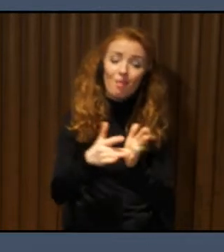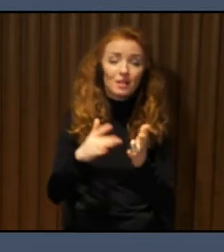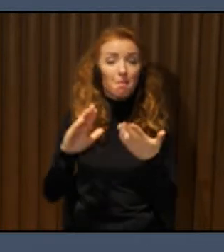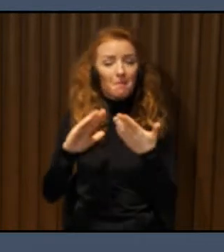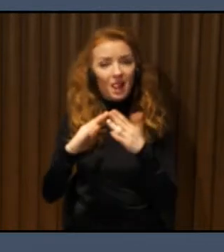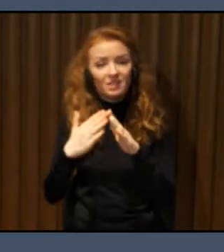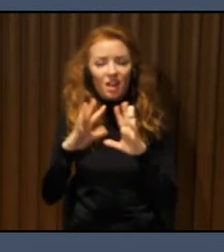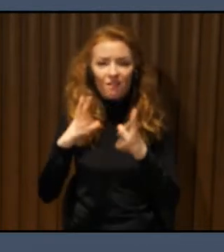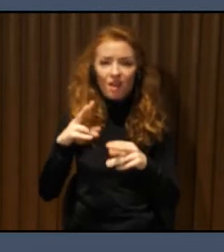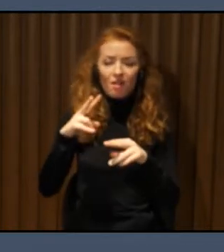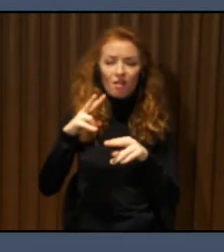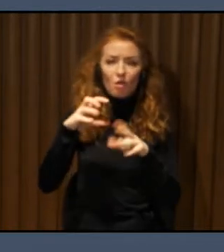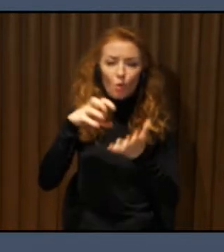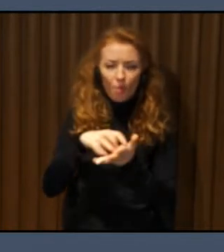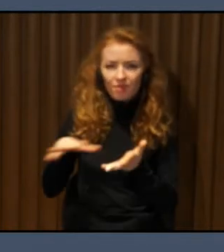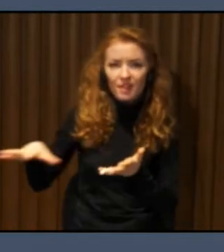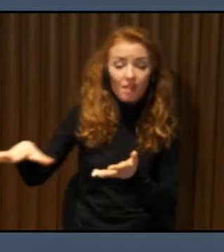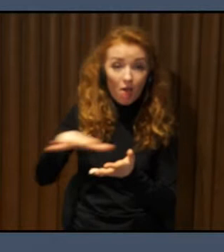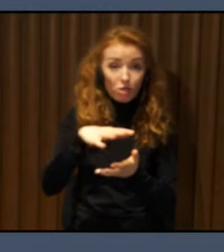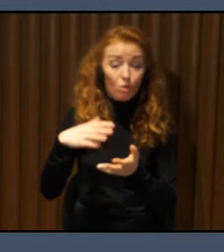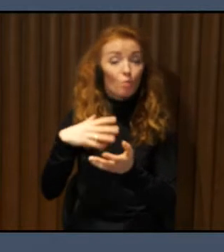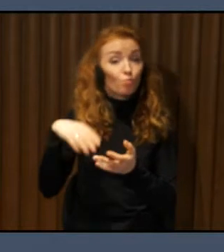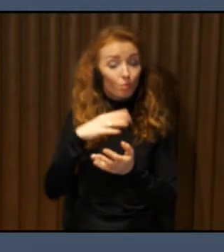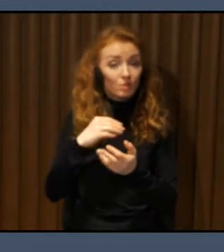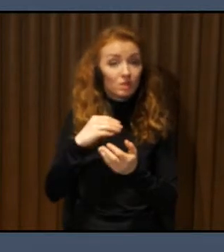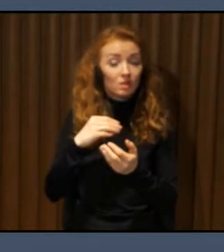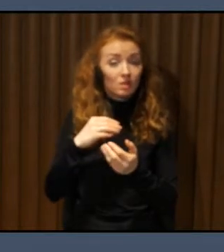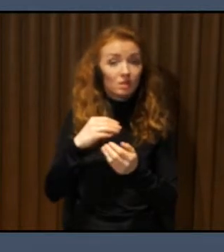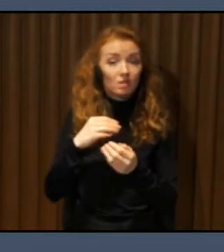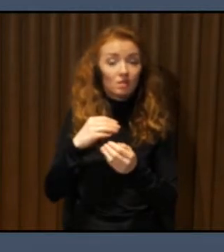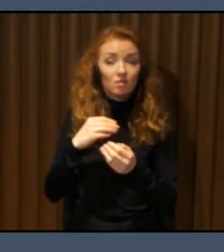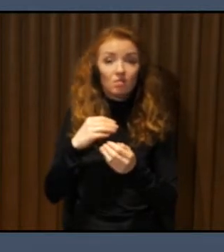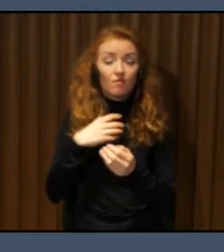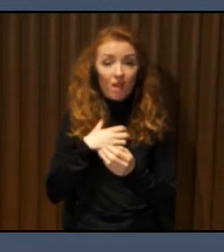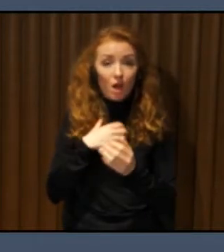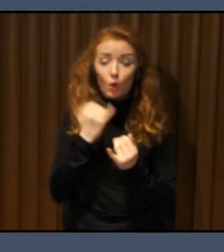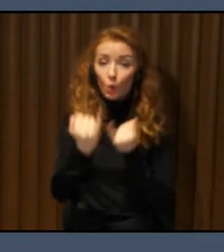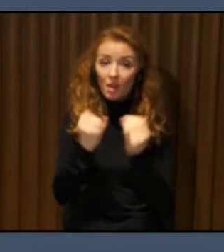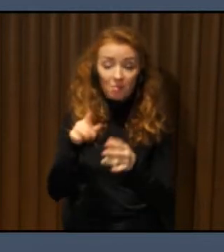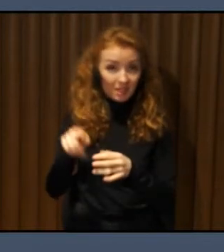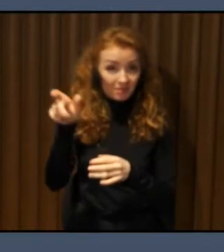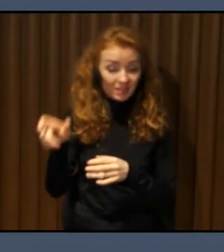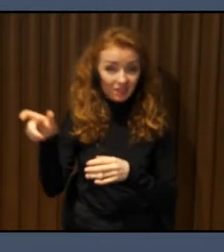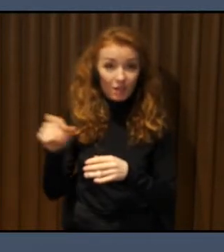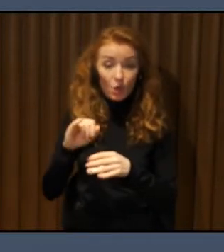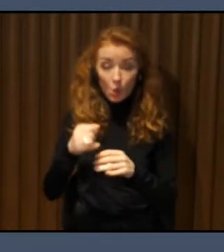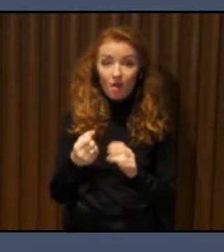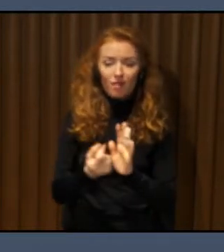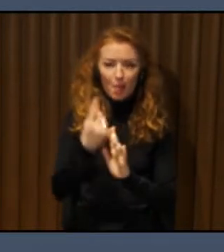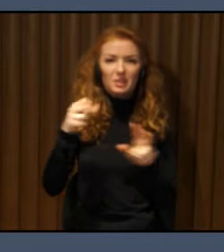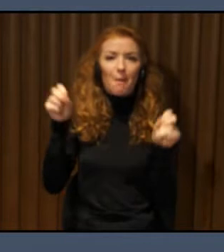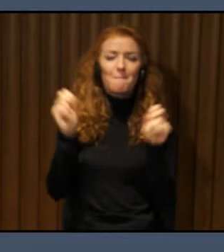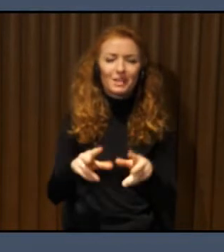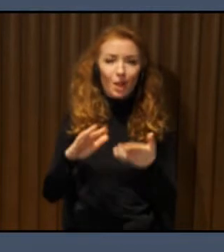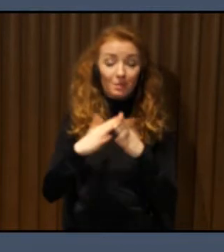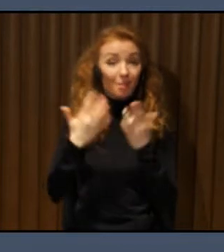only had those kind of people. So let's build cities that include all those needs. And this is my point of view. And when we